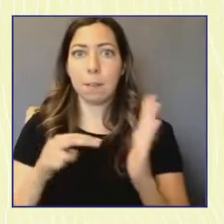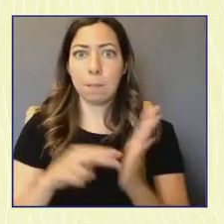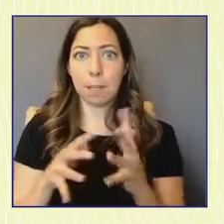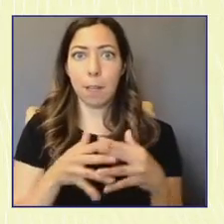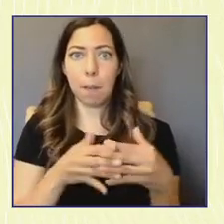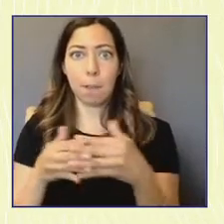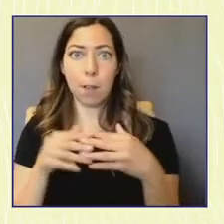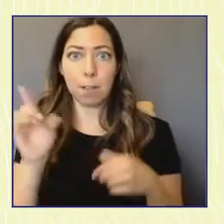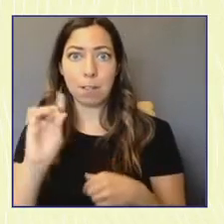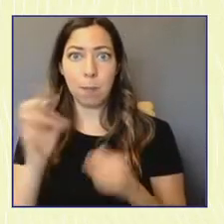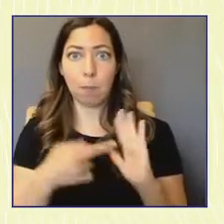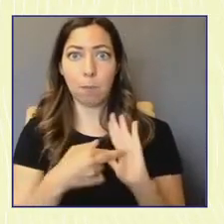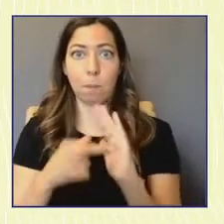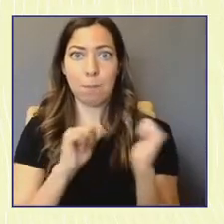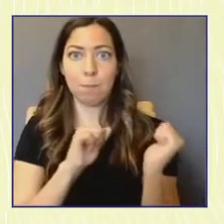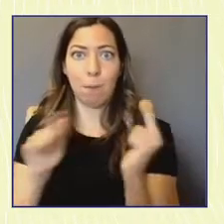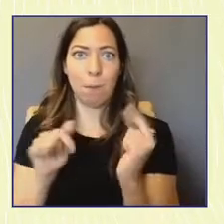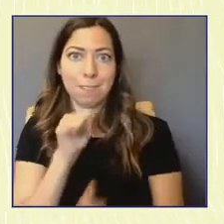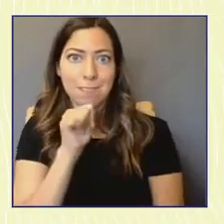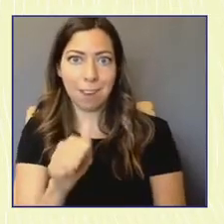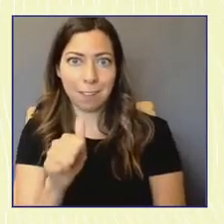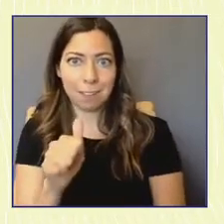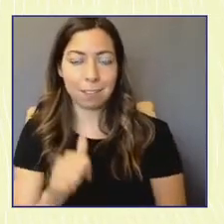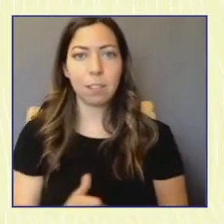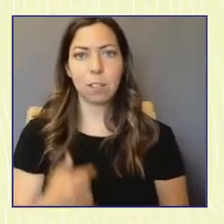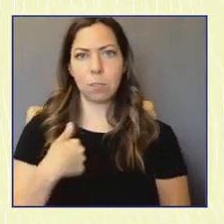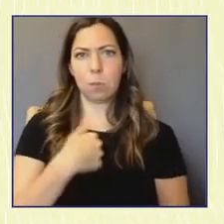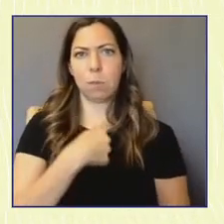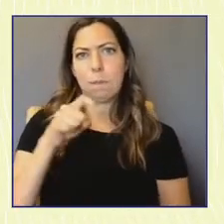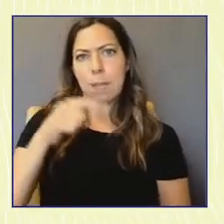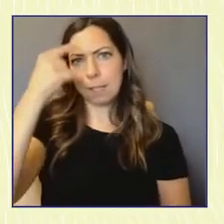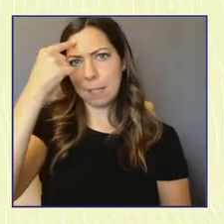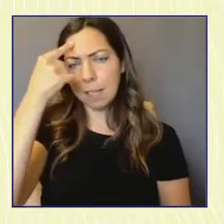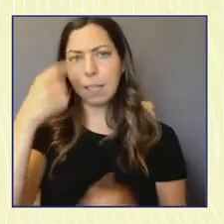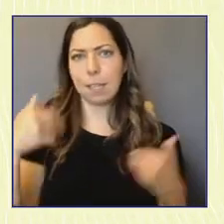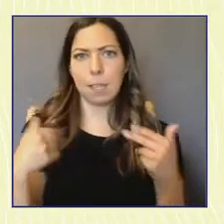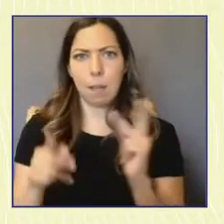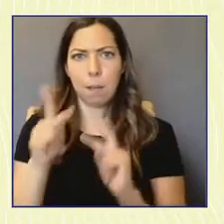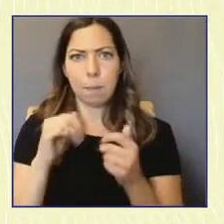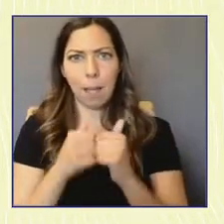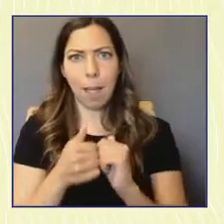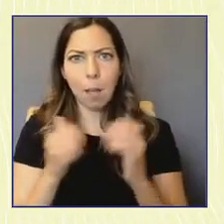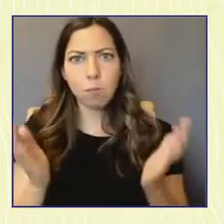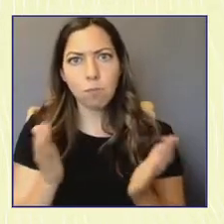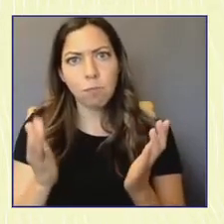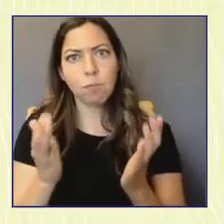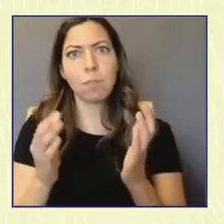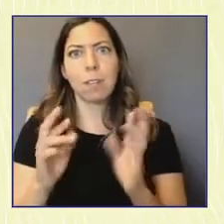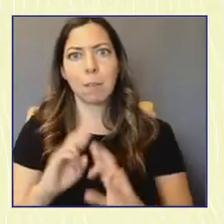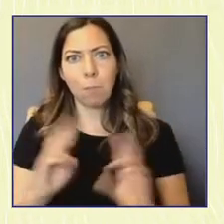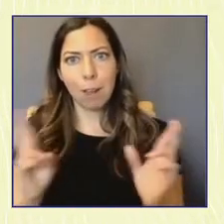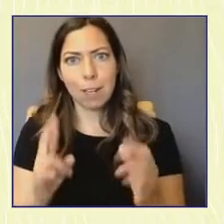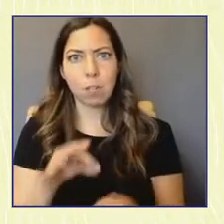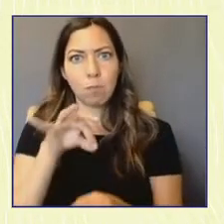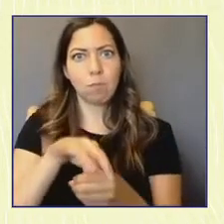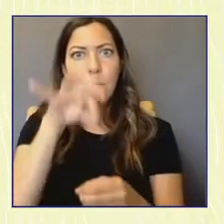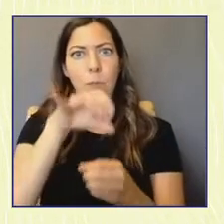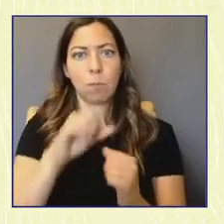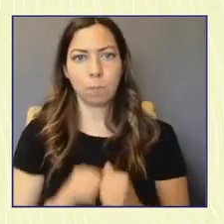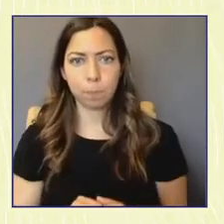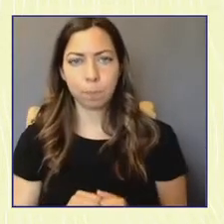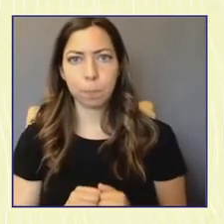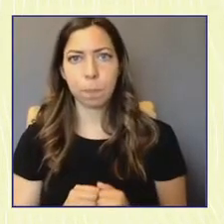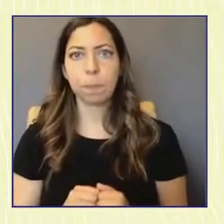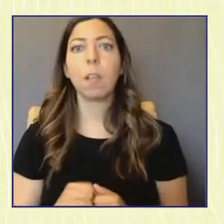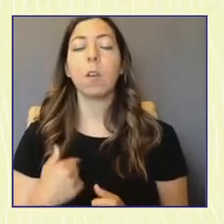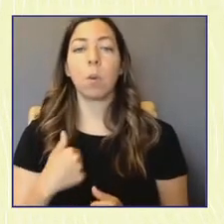We need to think differently about how we prepare all young people to participate in elections. Circle's two decades of research on